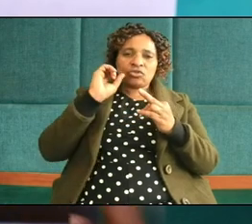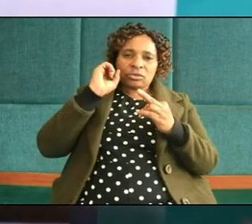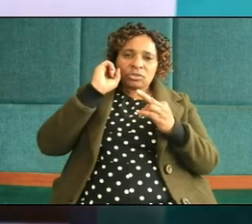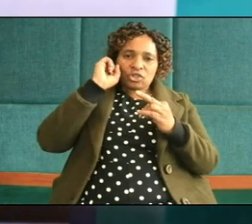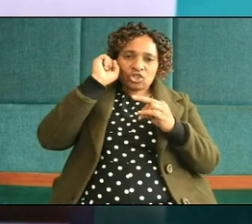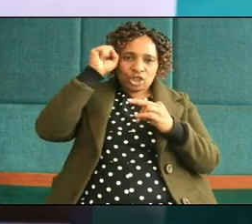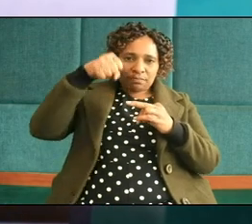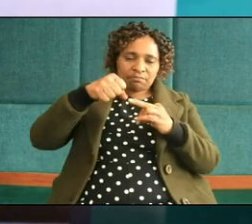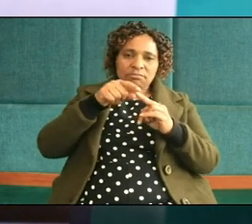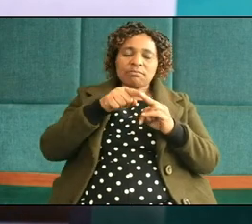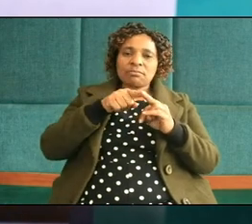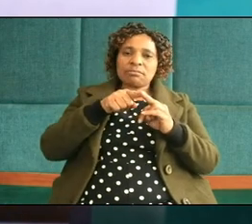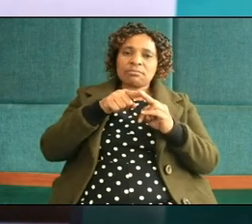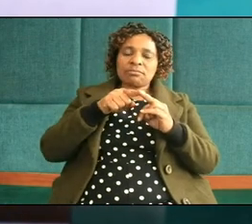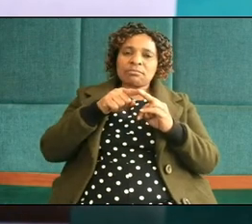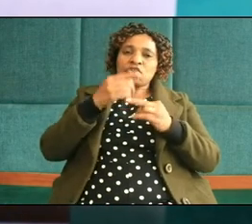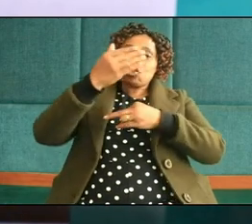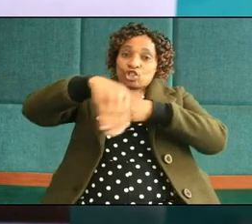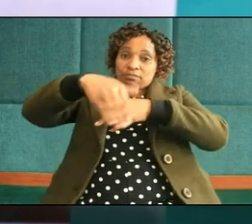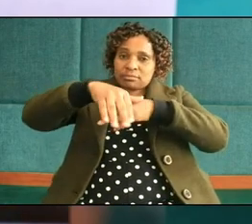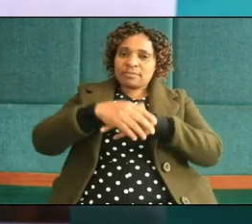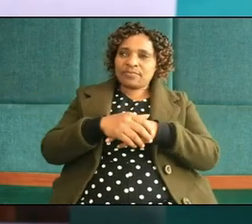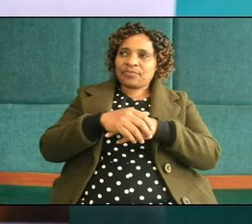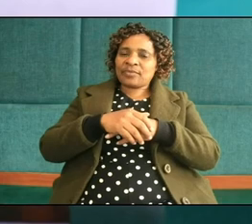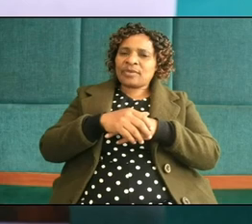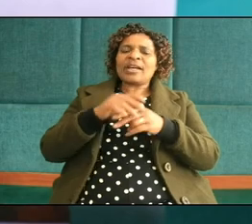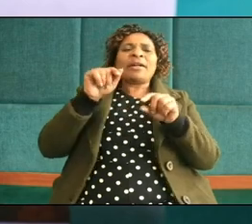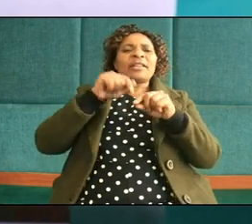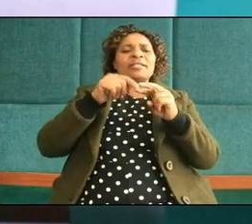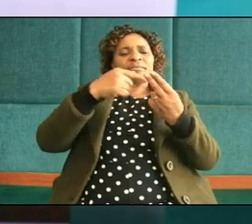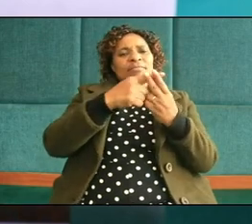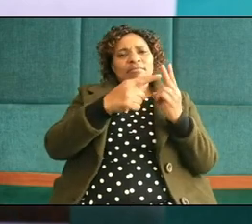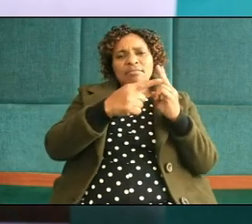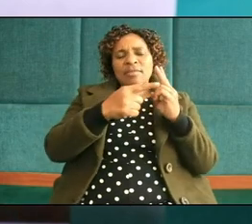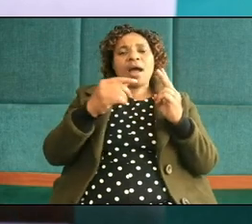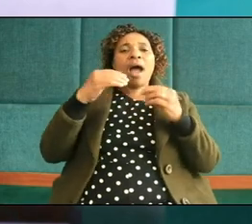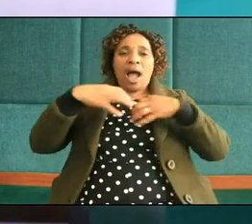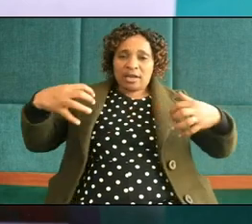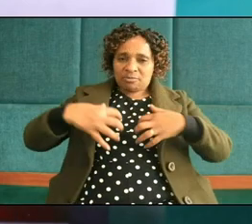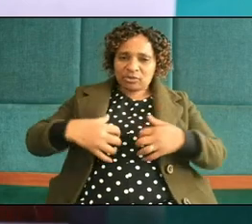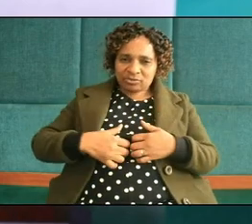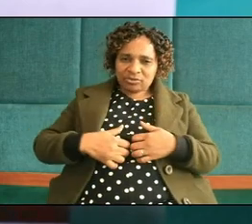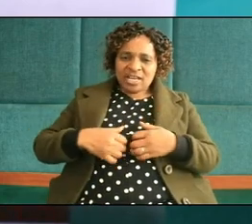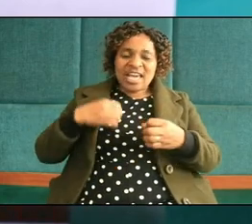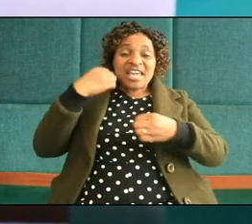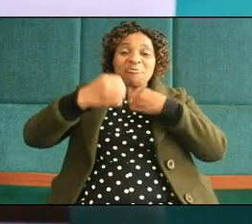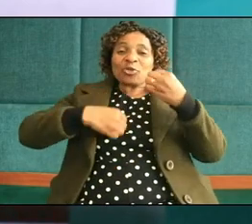who is a sheep high social animals emotionally complex